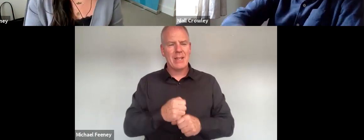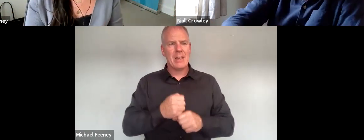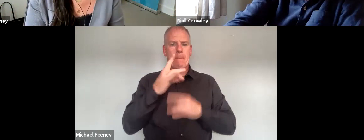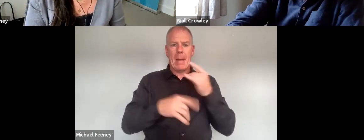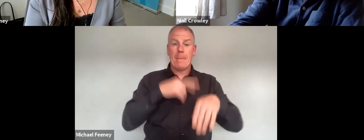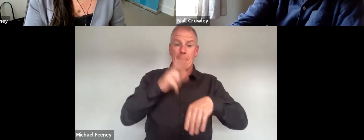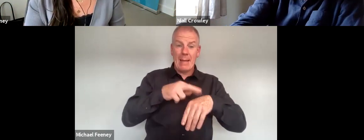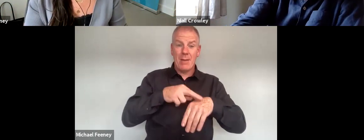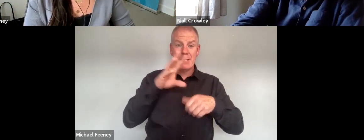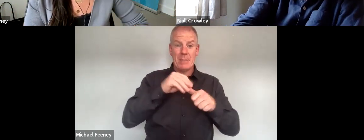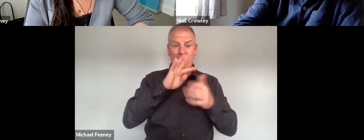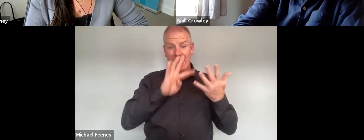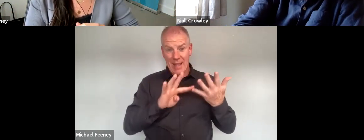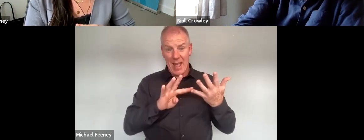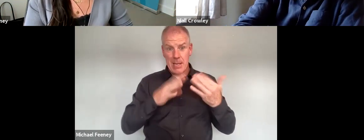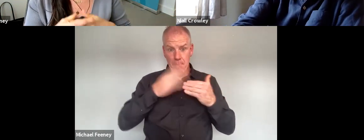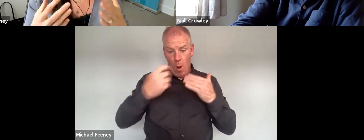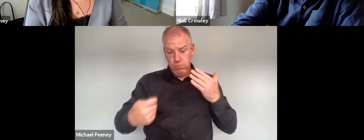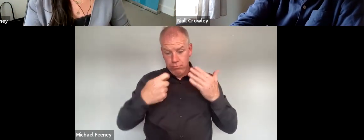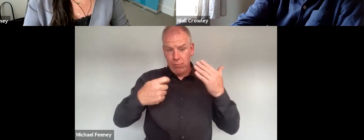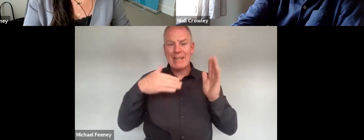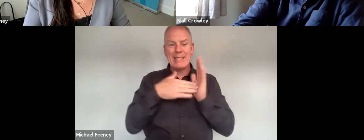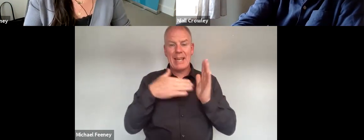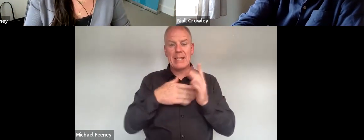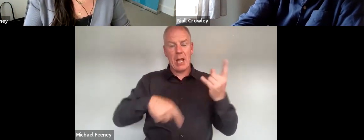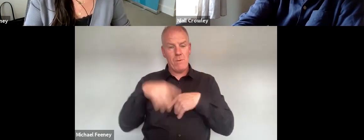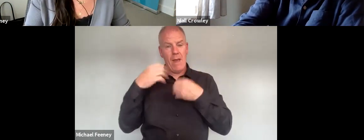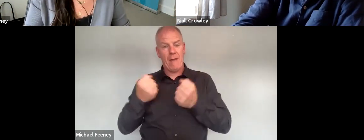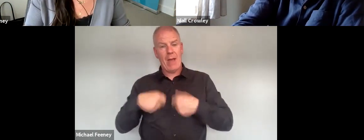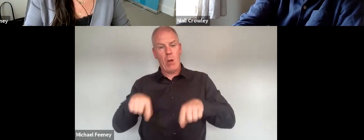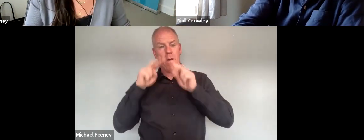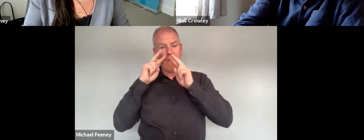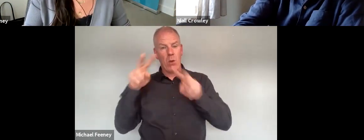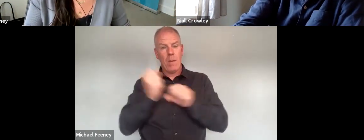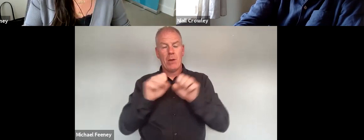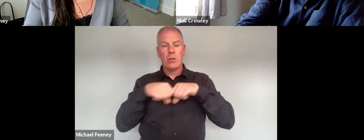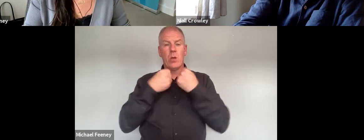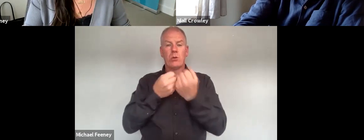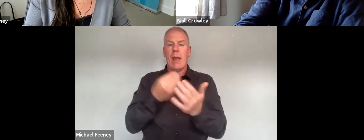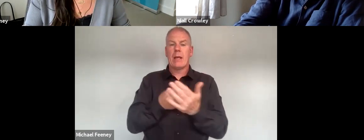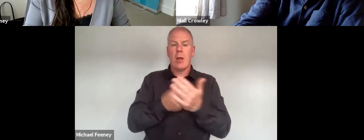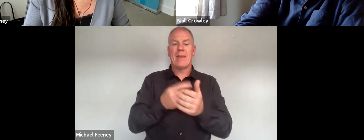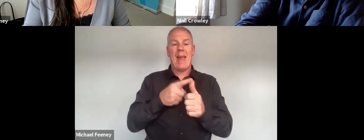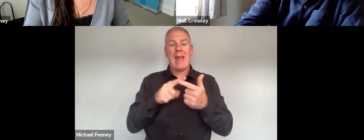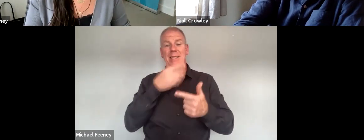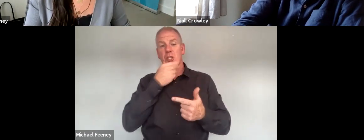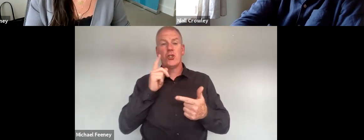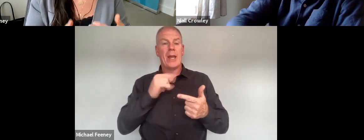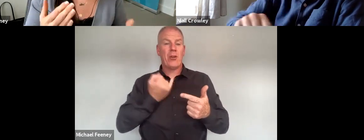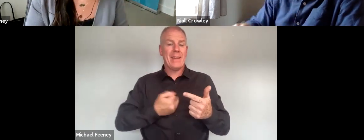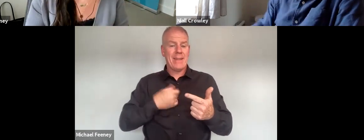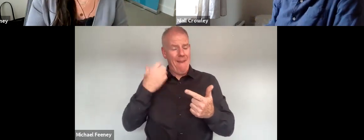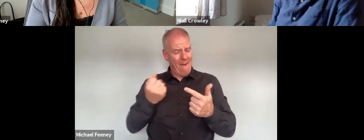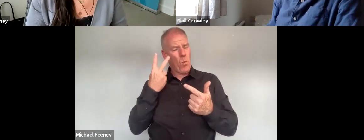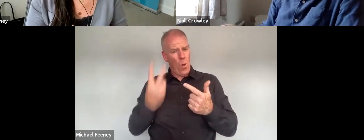absolutely and we have established our position on the socio-economic ground as well as gender identity but